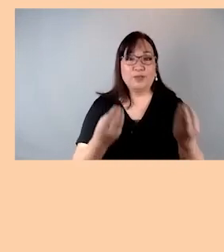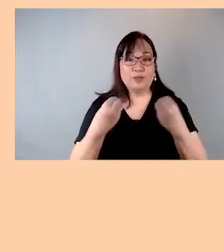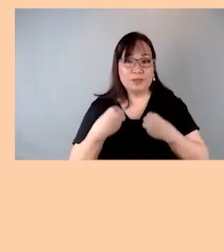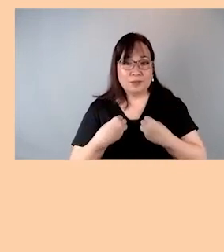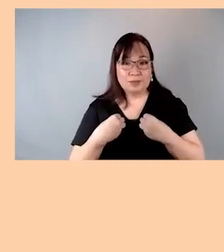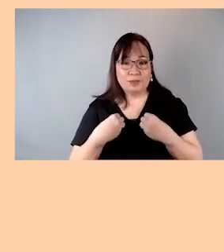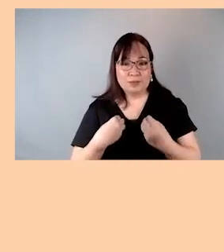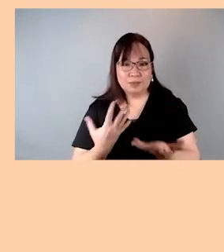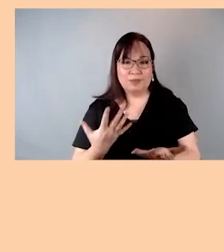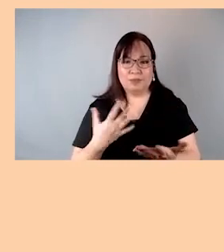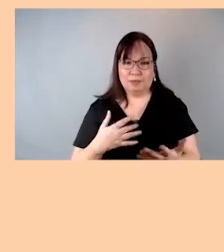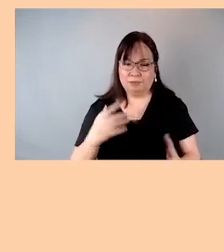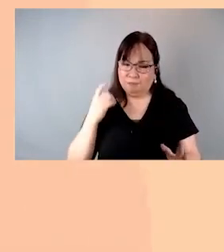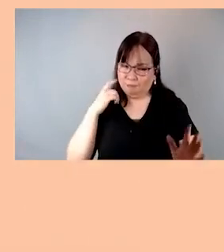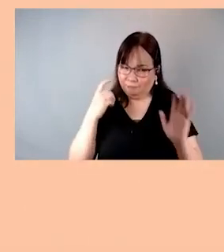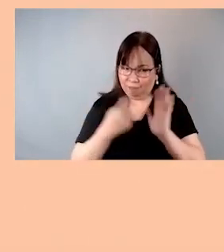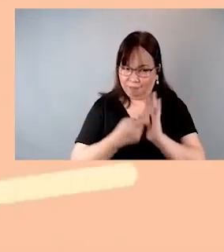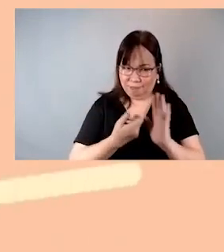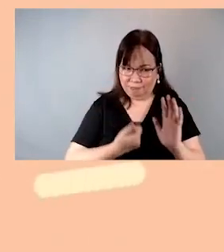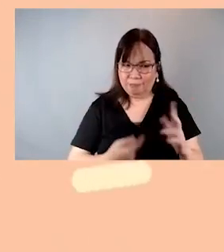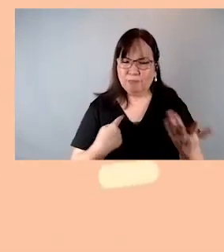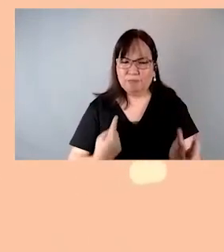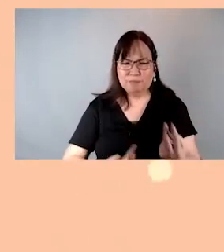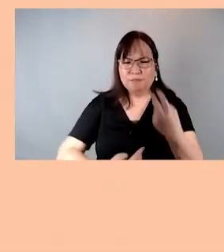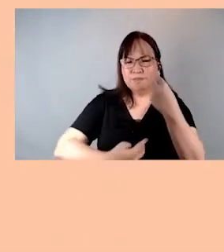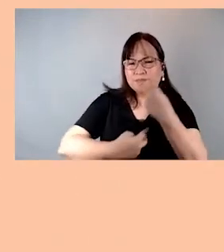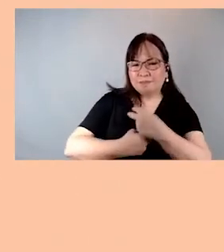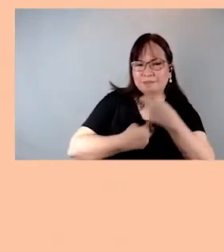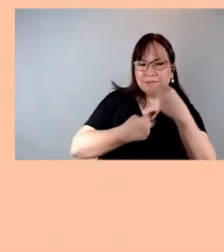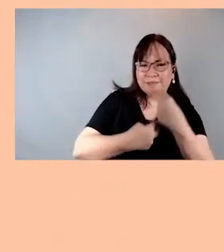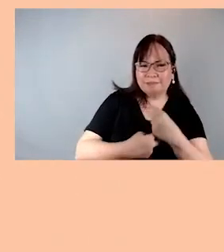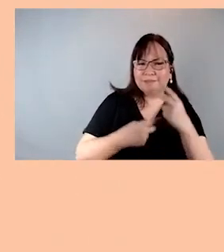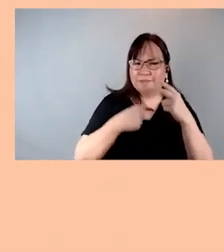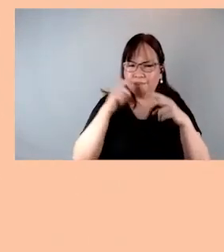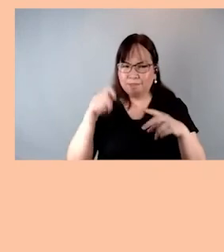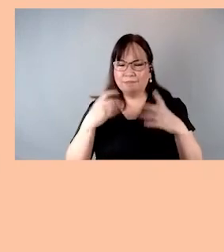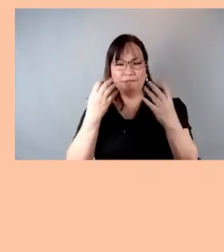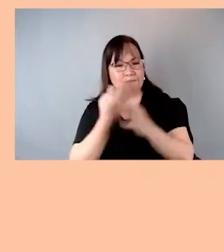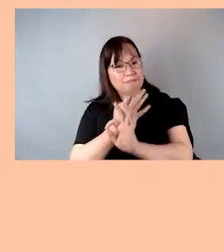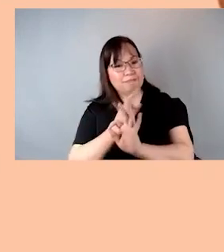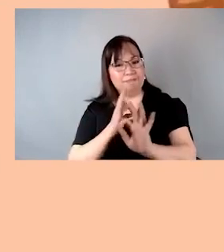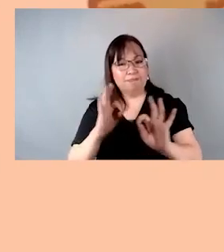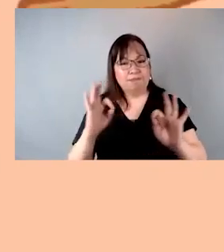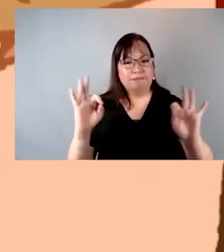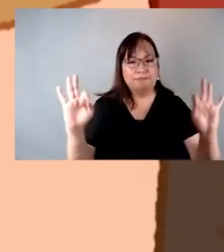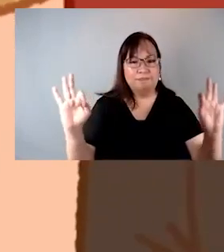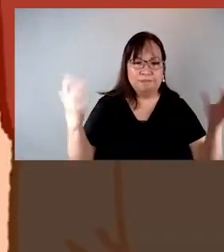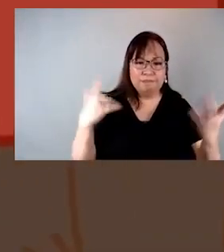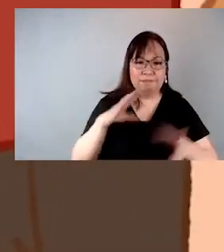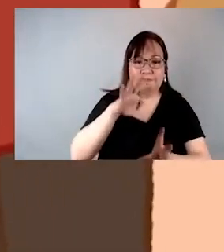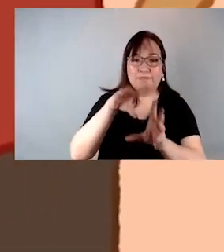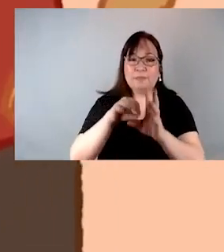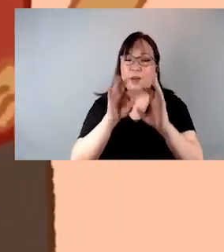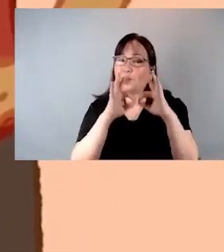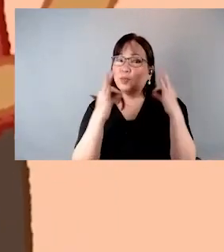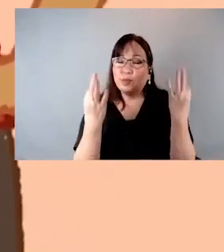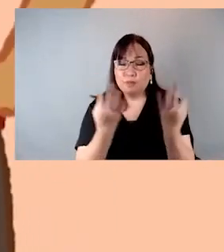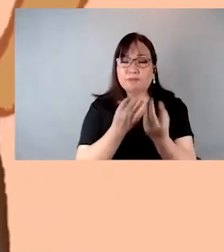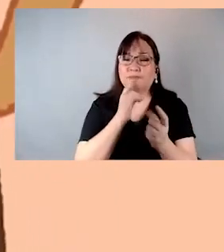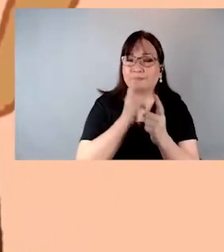bansa na tunay. Ako'y dapat alagaan at maging malaya, maging pate ng